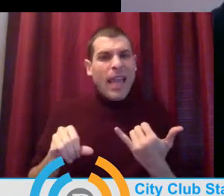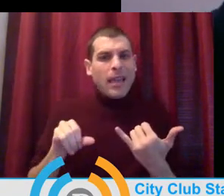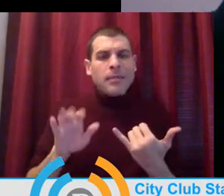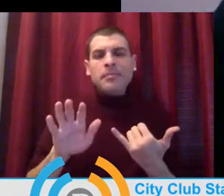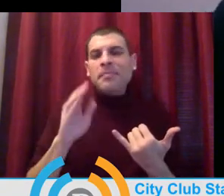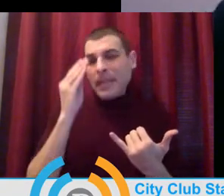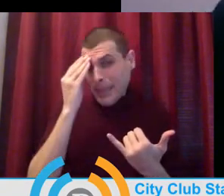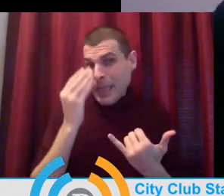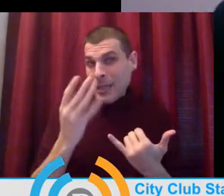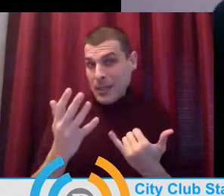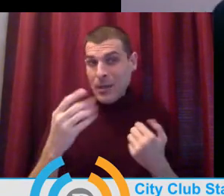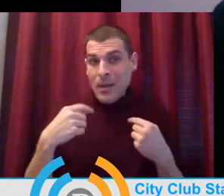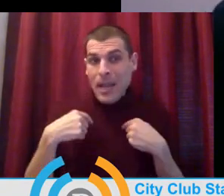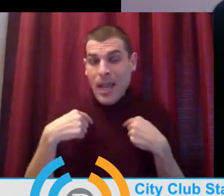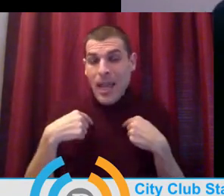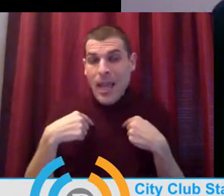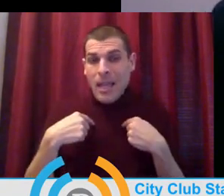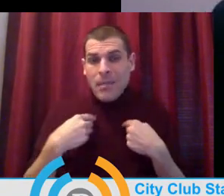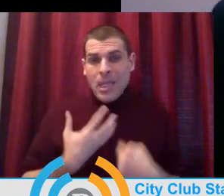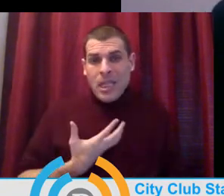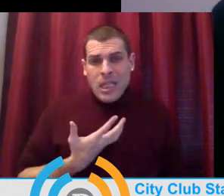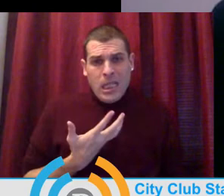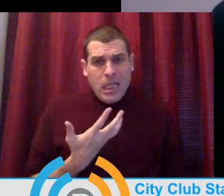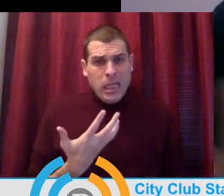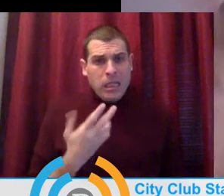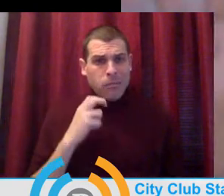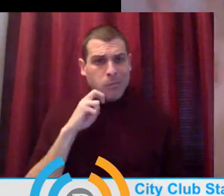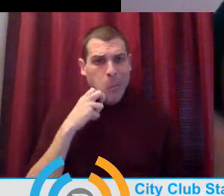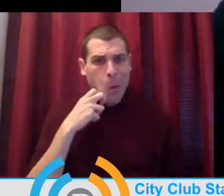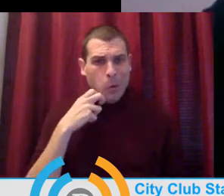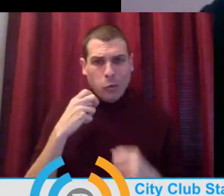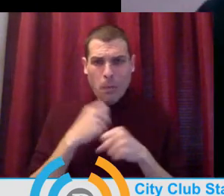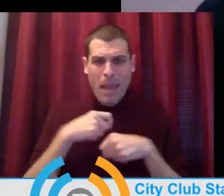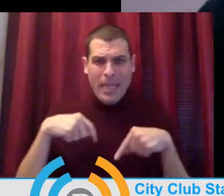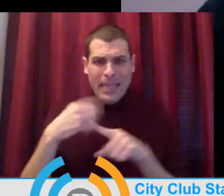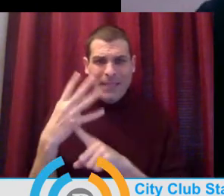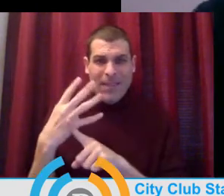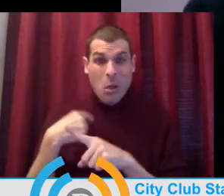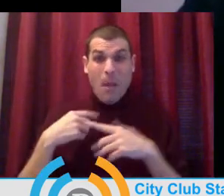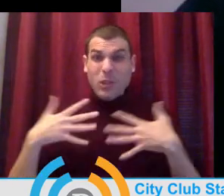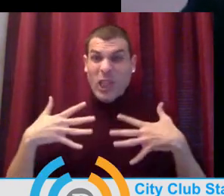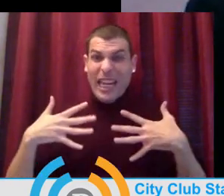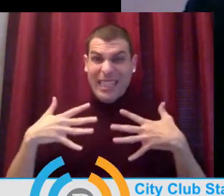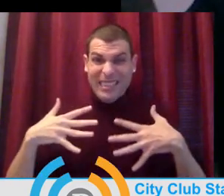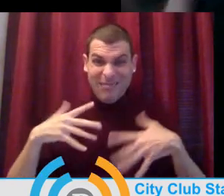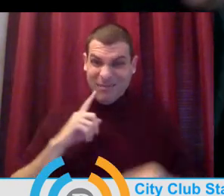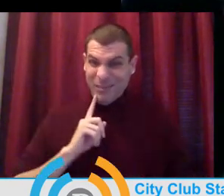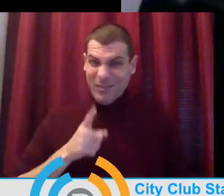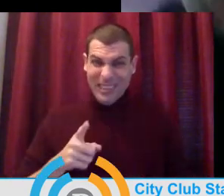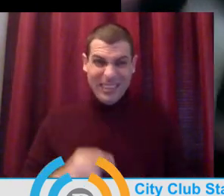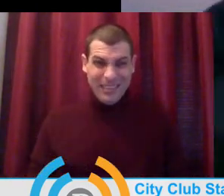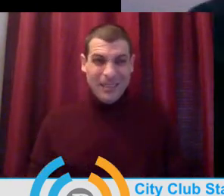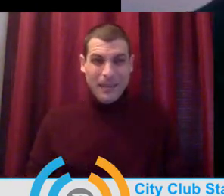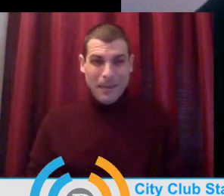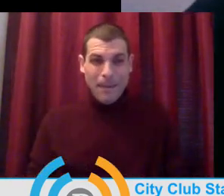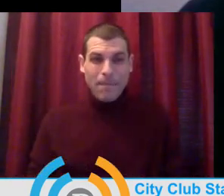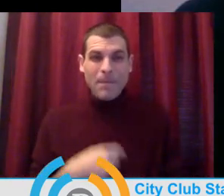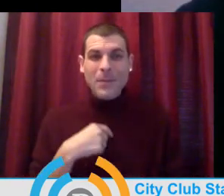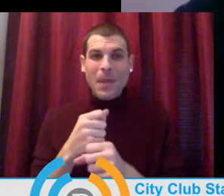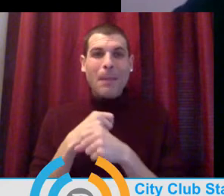taking up so much guts to make this video that I'm shaking, and I made a script.